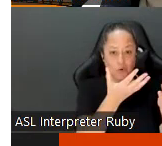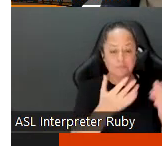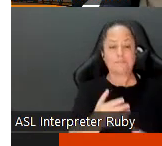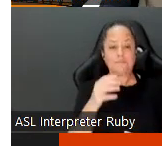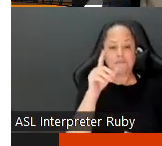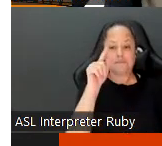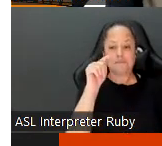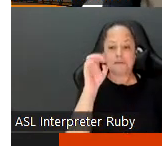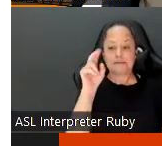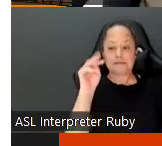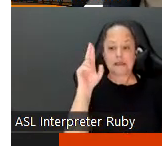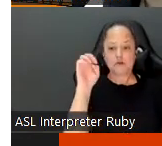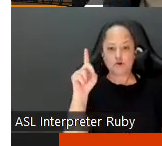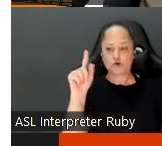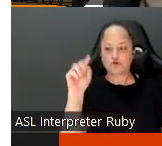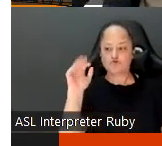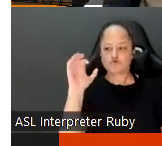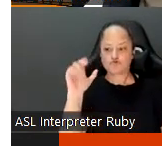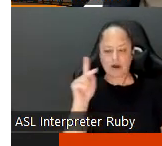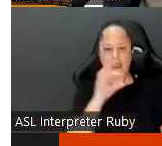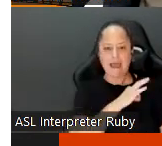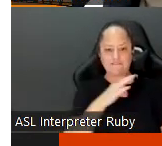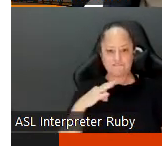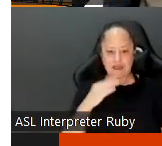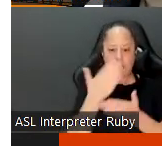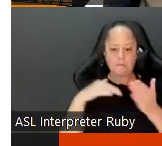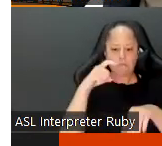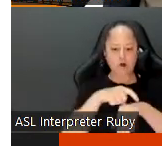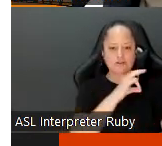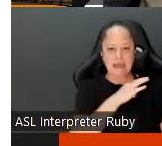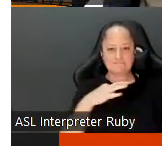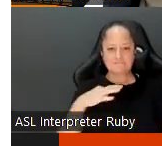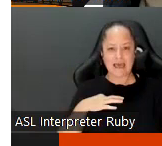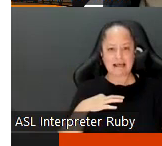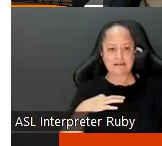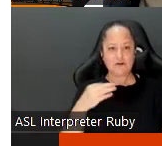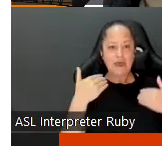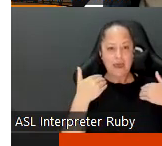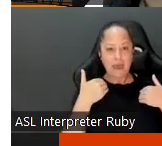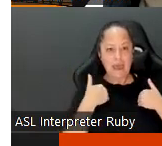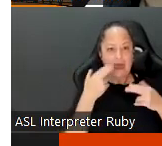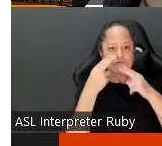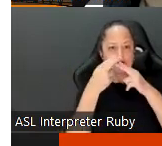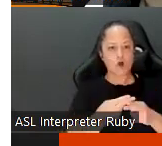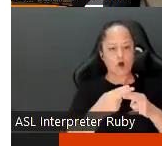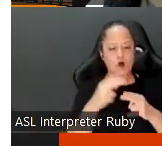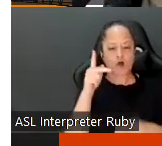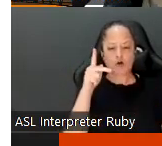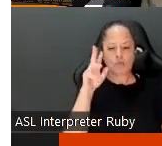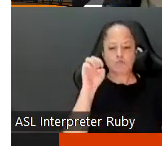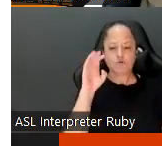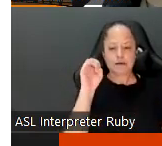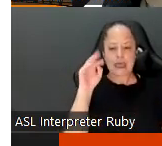tenure uh the tenure track tenured faculty and part-time faculty um have uh what we call a peremptory challenge